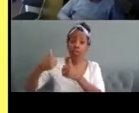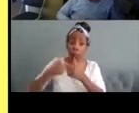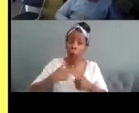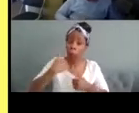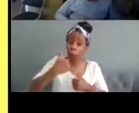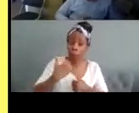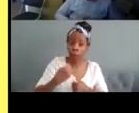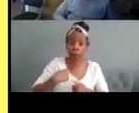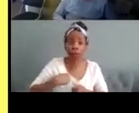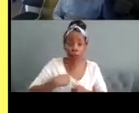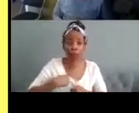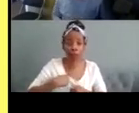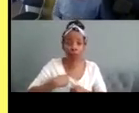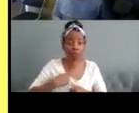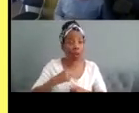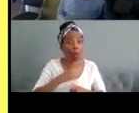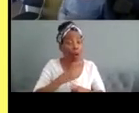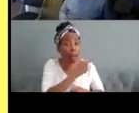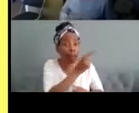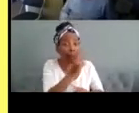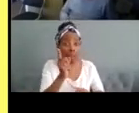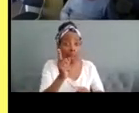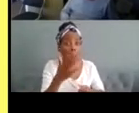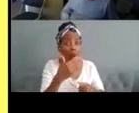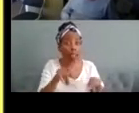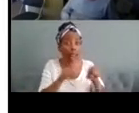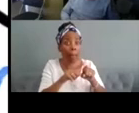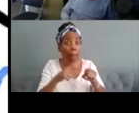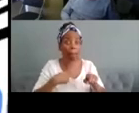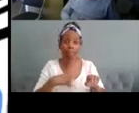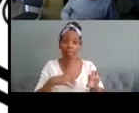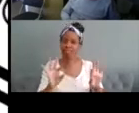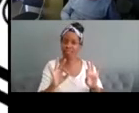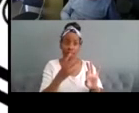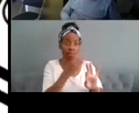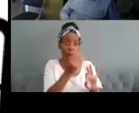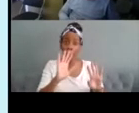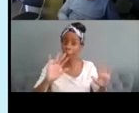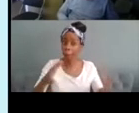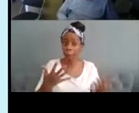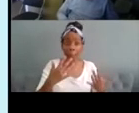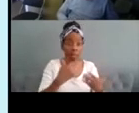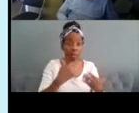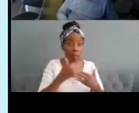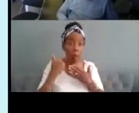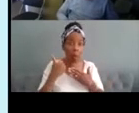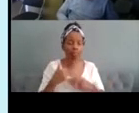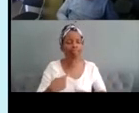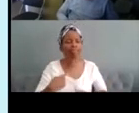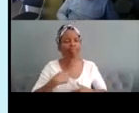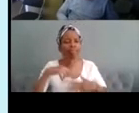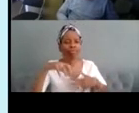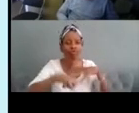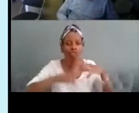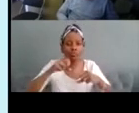because not many people have it um so some of the things that i struggle with that i